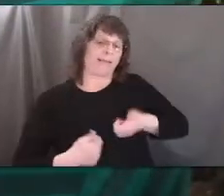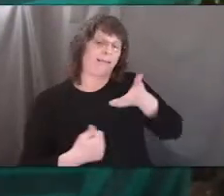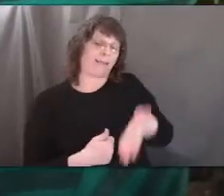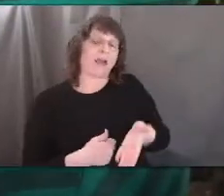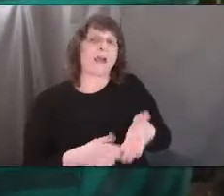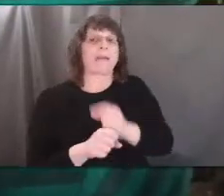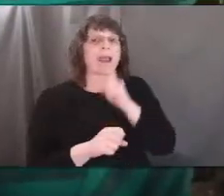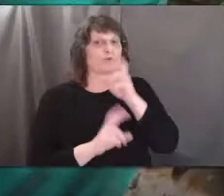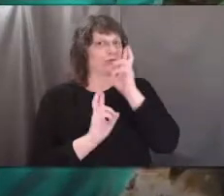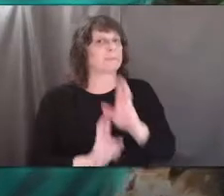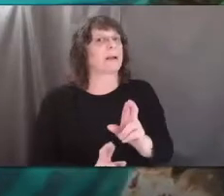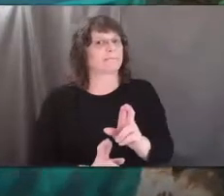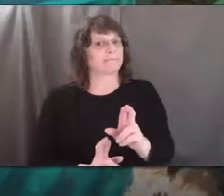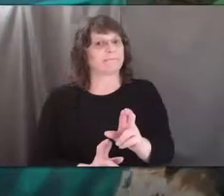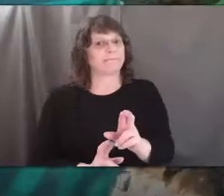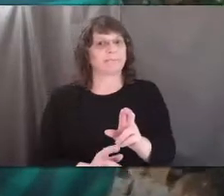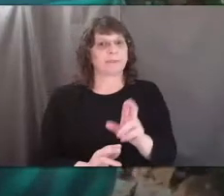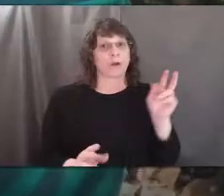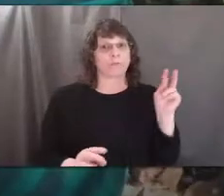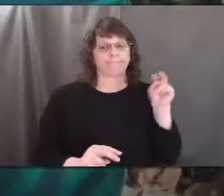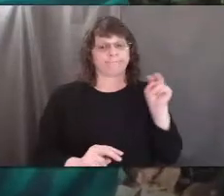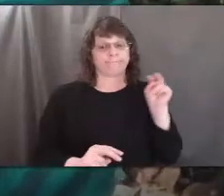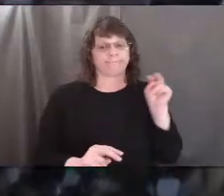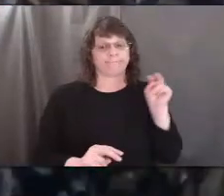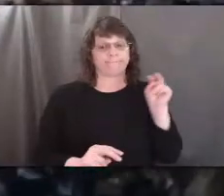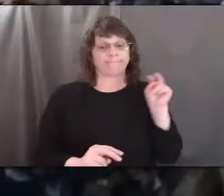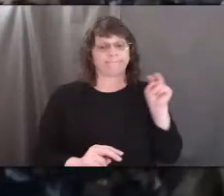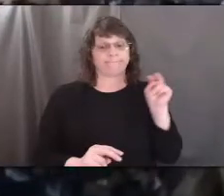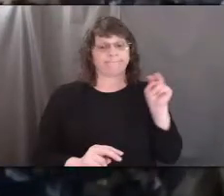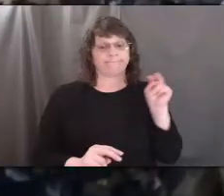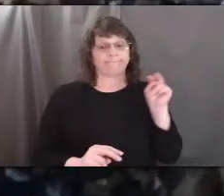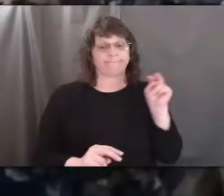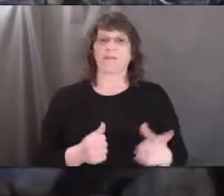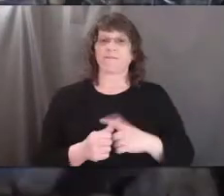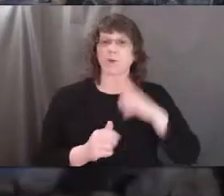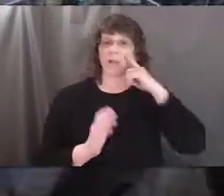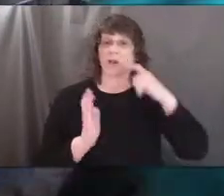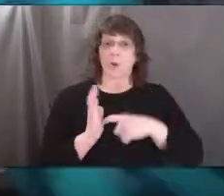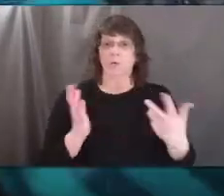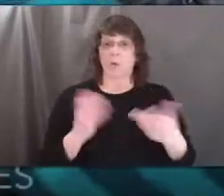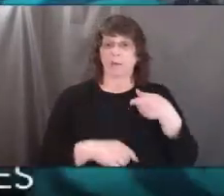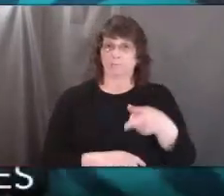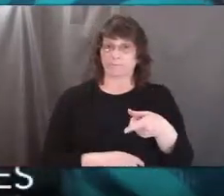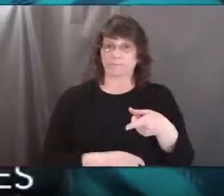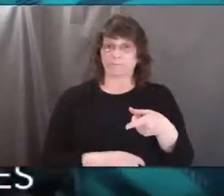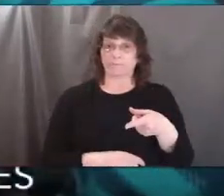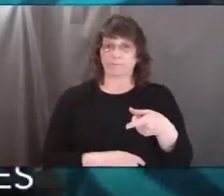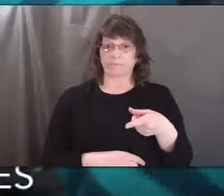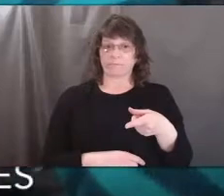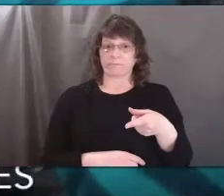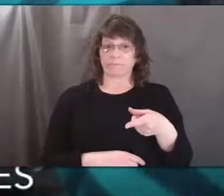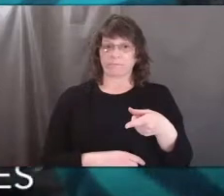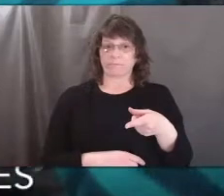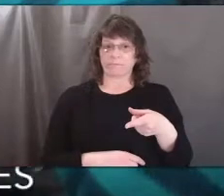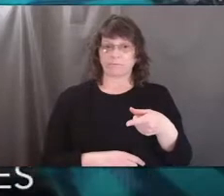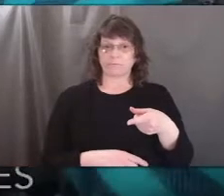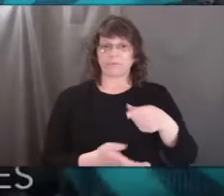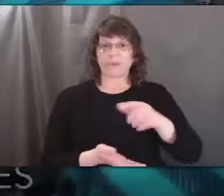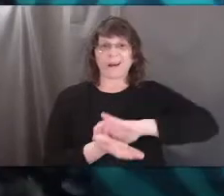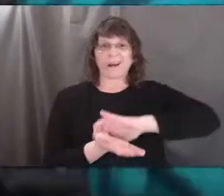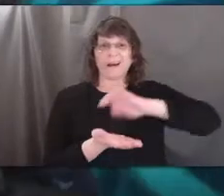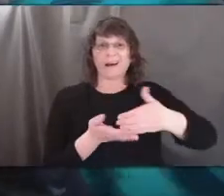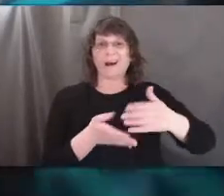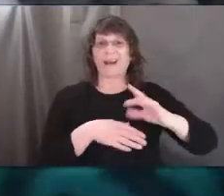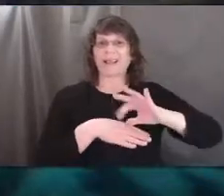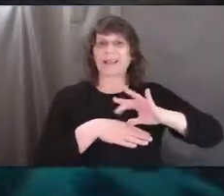make sure to treat it respectfully. Come on in and let's see what we find. The first thing I notice about my piece of ground is there's all these leaves.